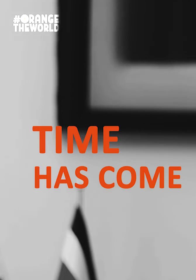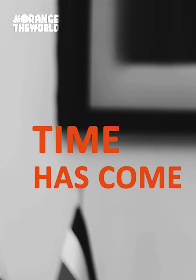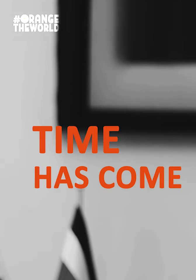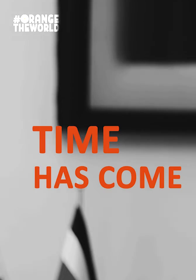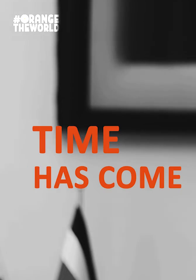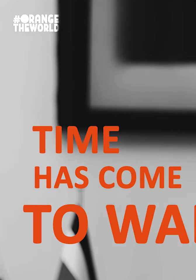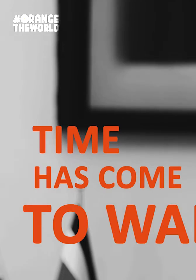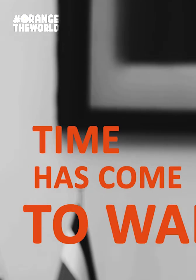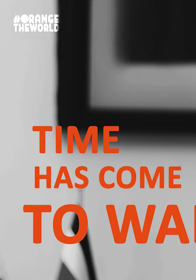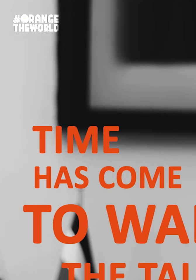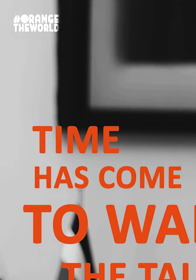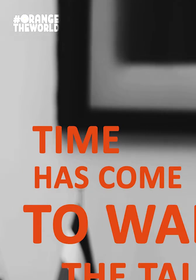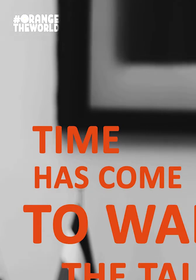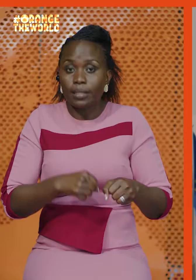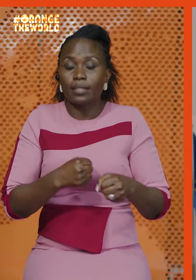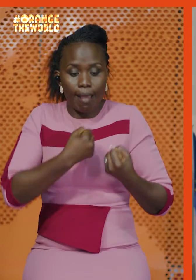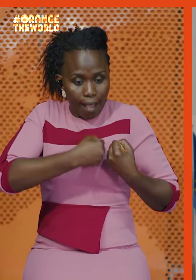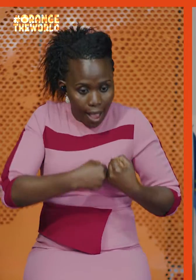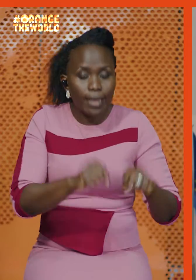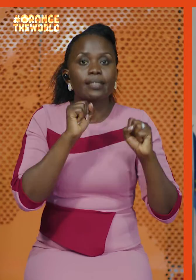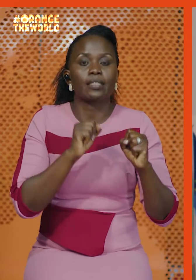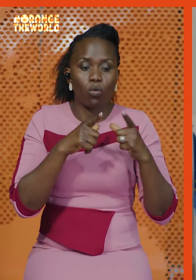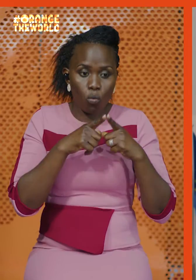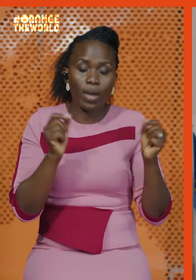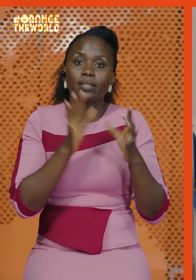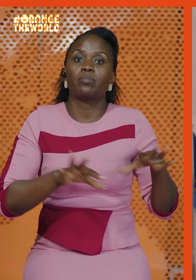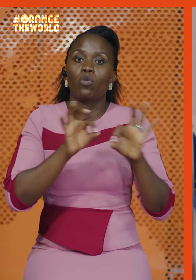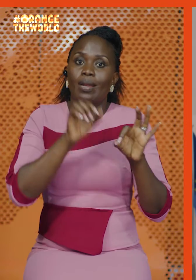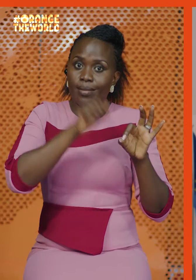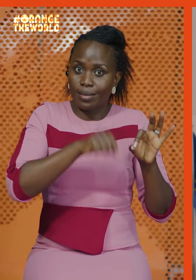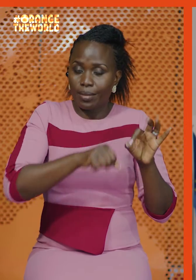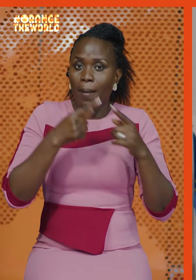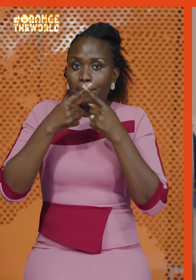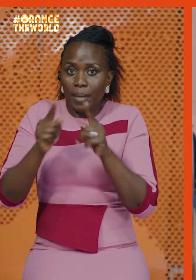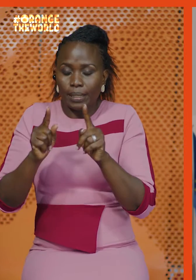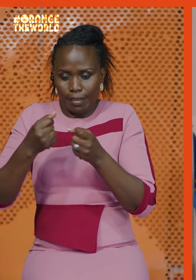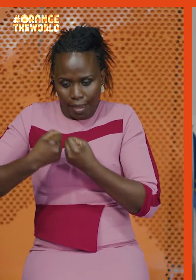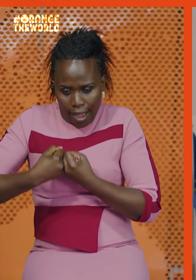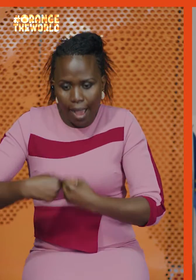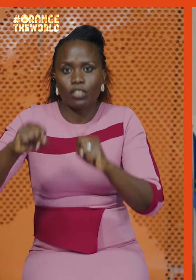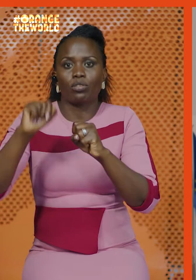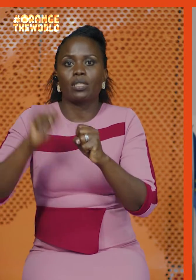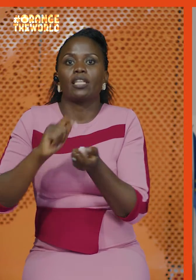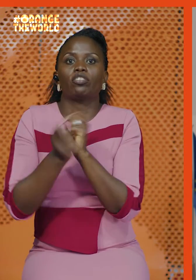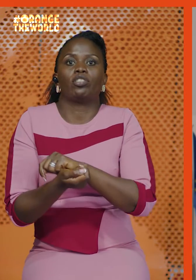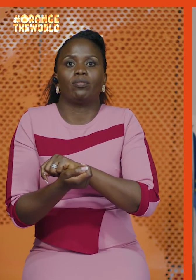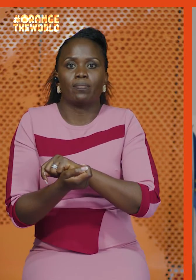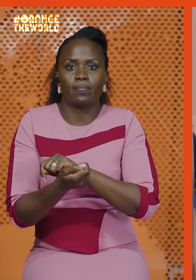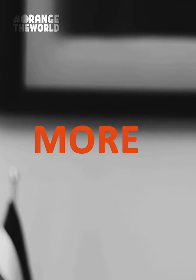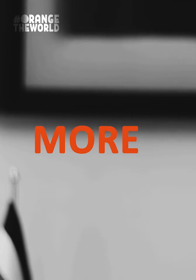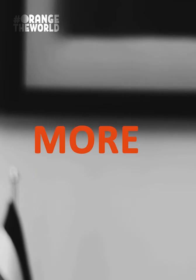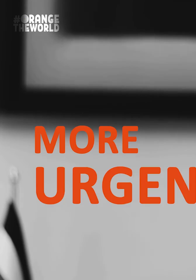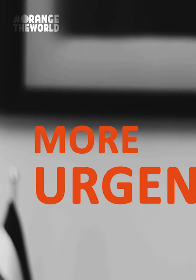now has come to walk the talk. Words are important but ultimately only action will change things.